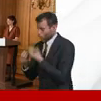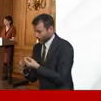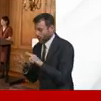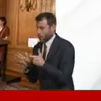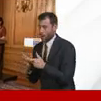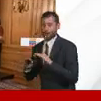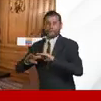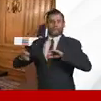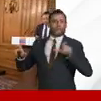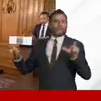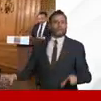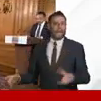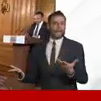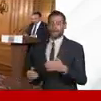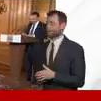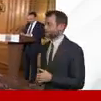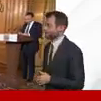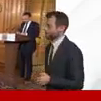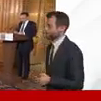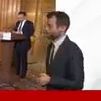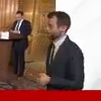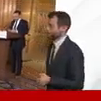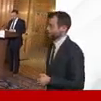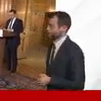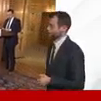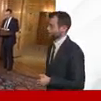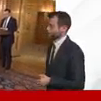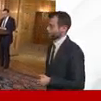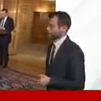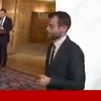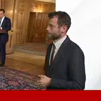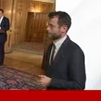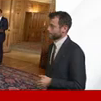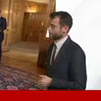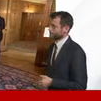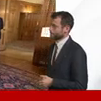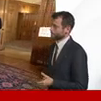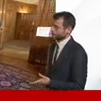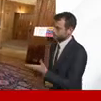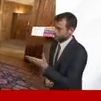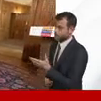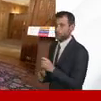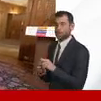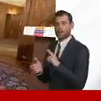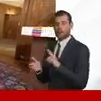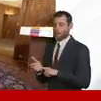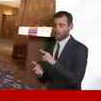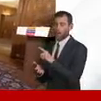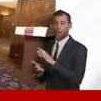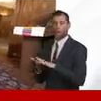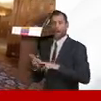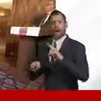is anything you wanted to add on that i think jenny gave a perfect answer no um if i go to um paul war from the huff post